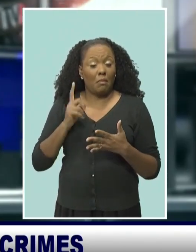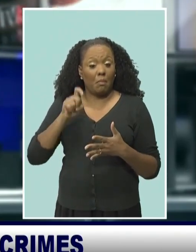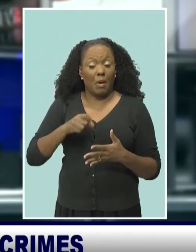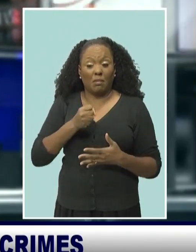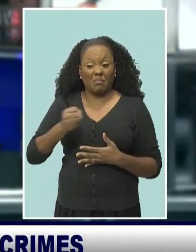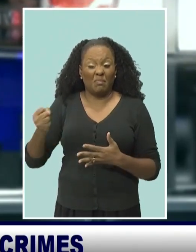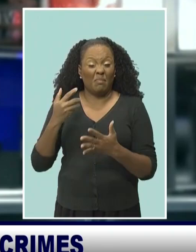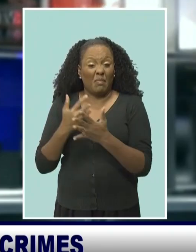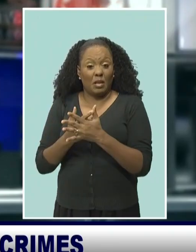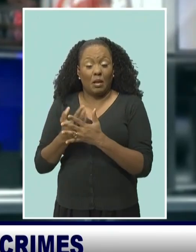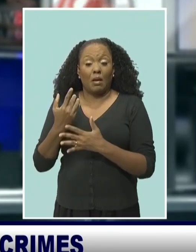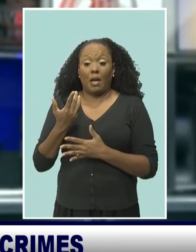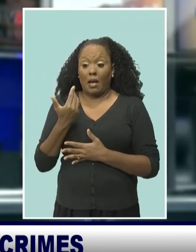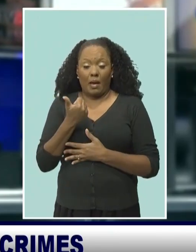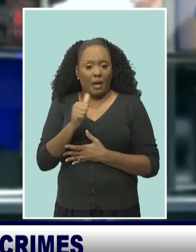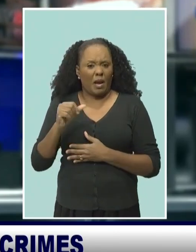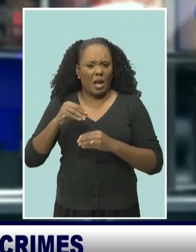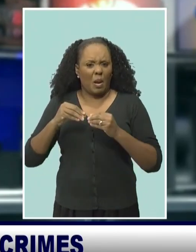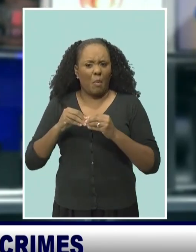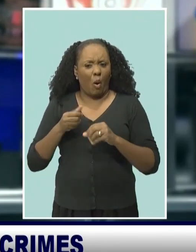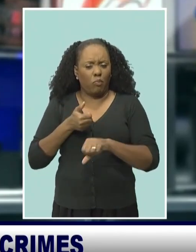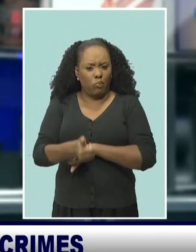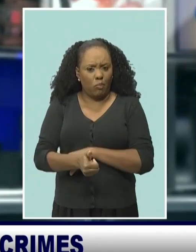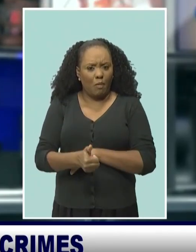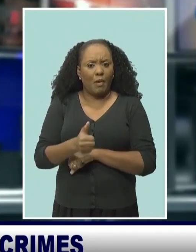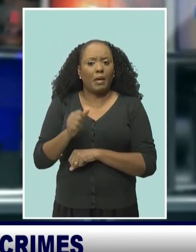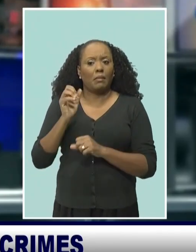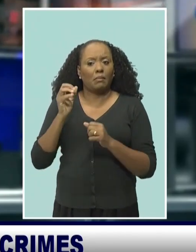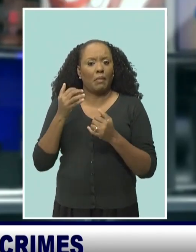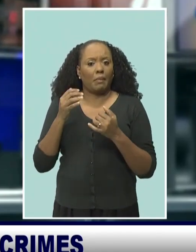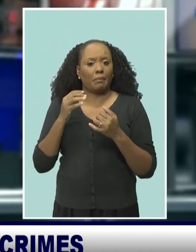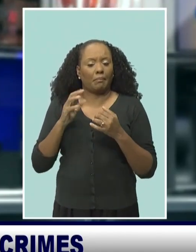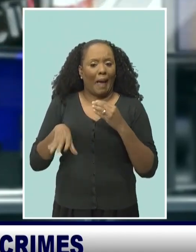other sentence to which the individual is subject to at that time.